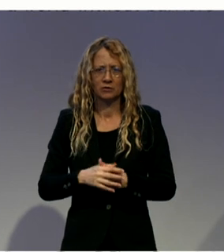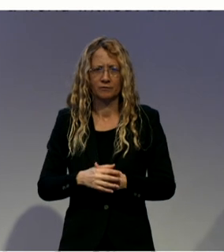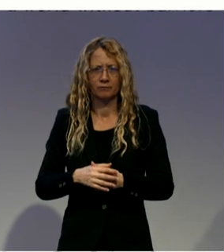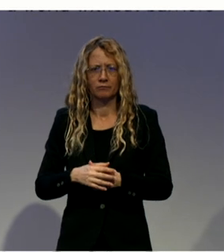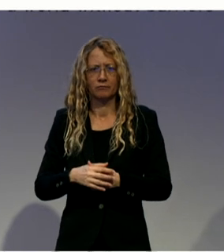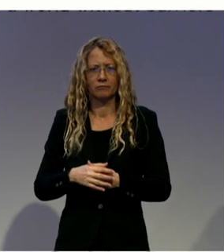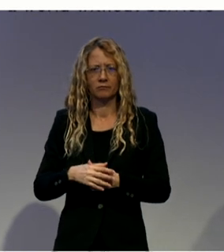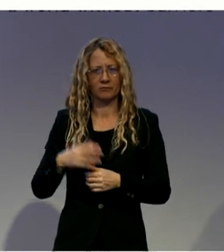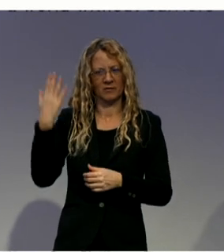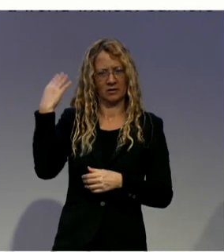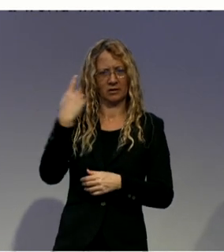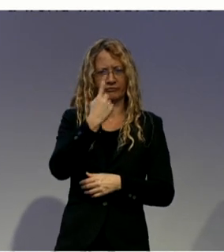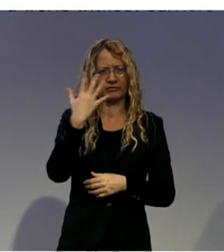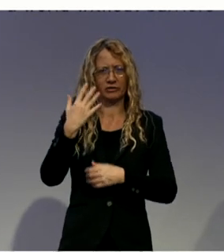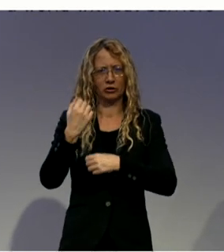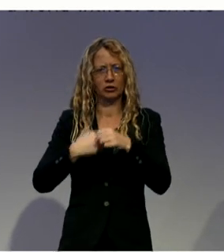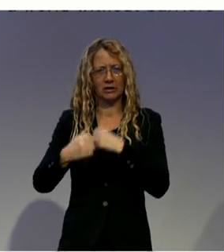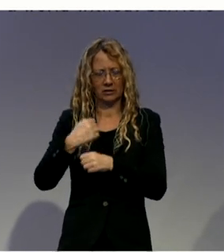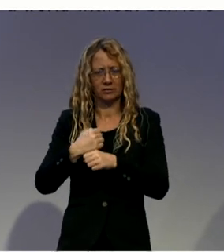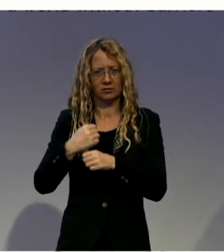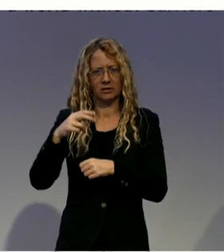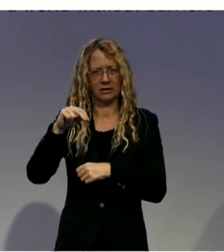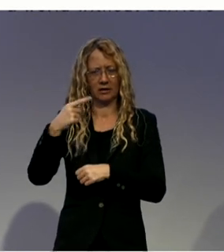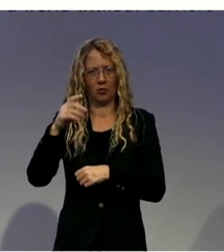uses guardianship. I need to, sorry.